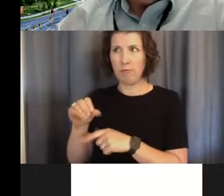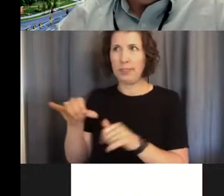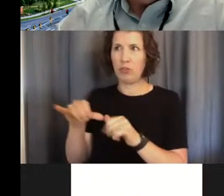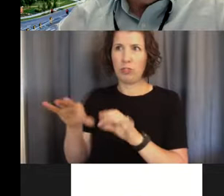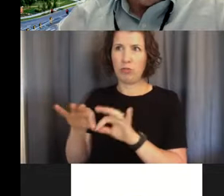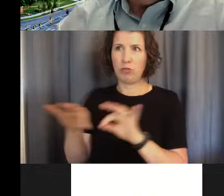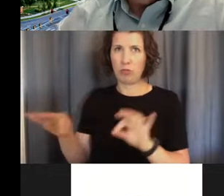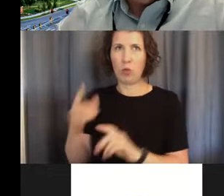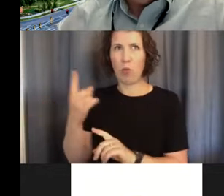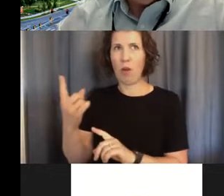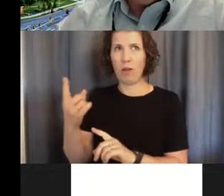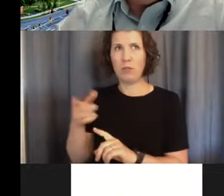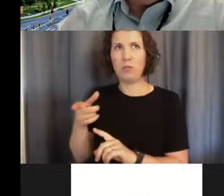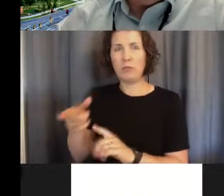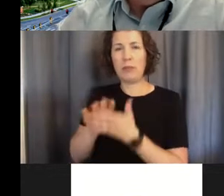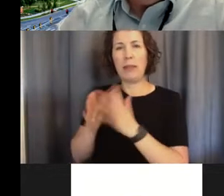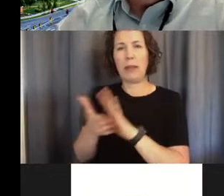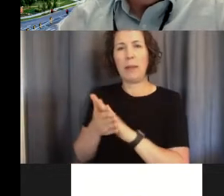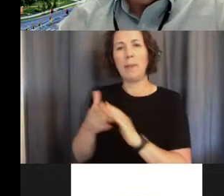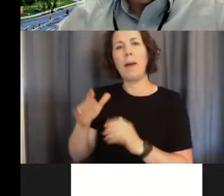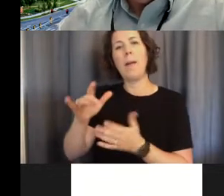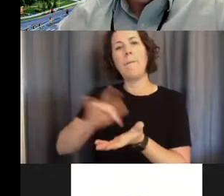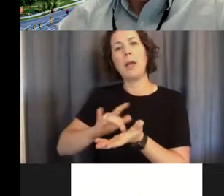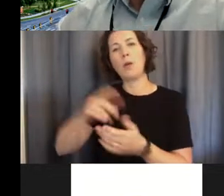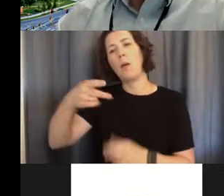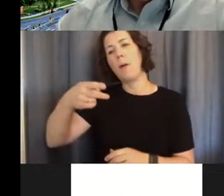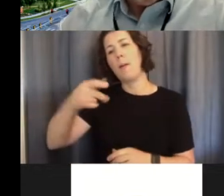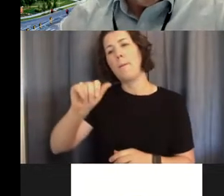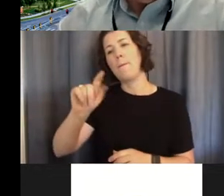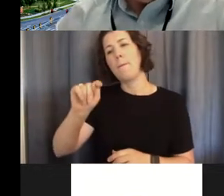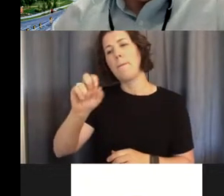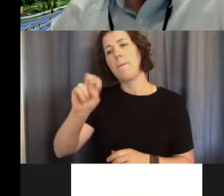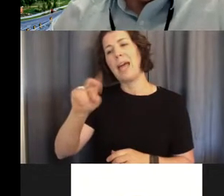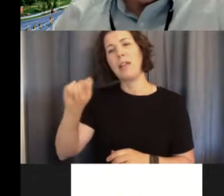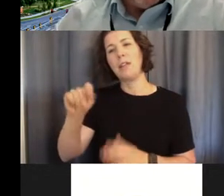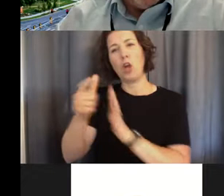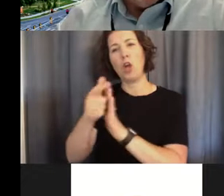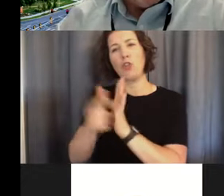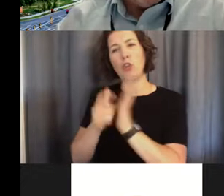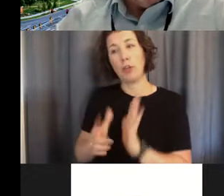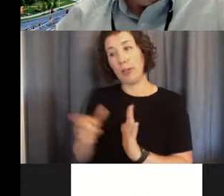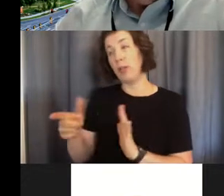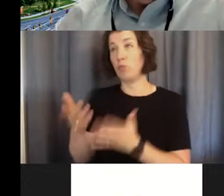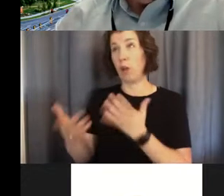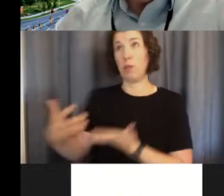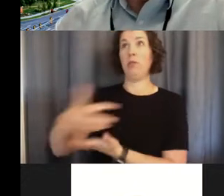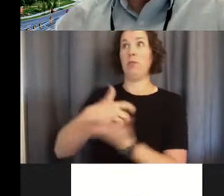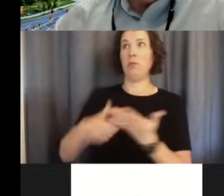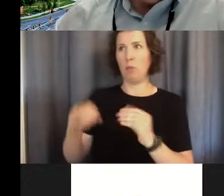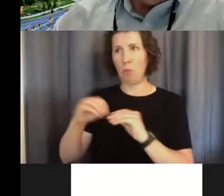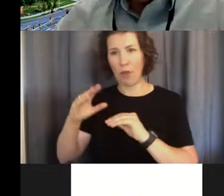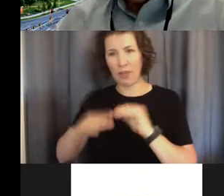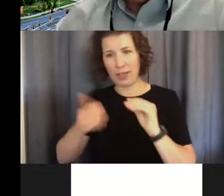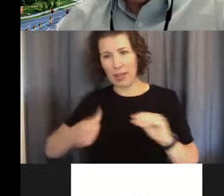um, medical patent attorney who is probably making more than anybody else who's graduated from this program. But yeah, I'd say